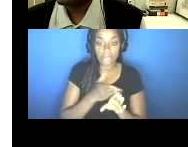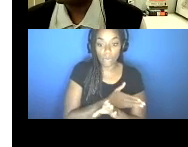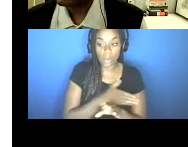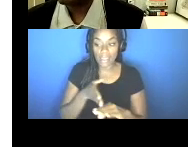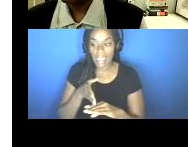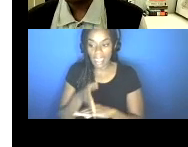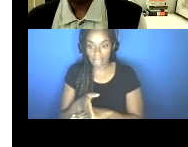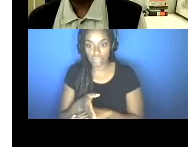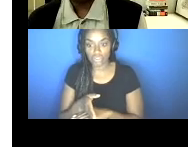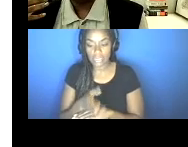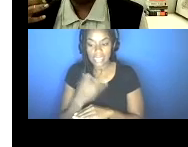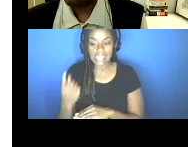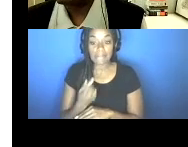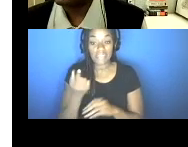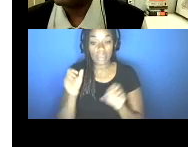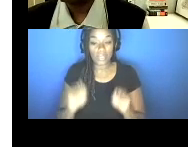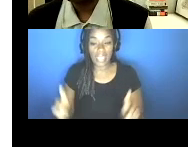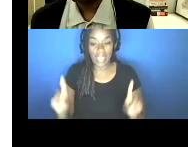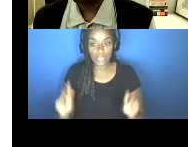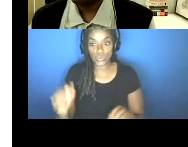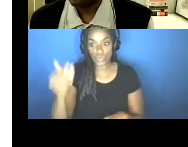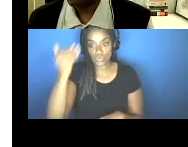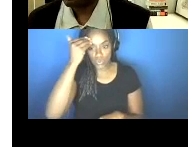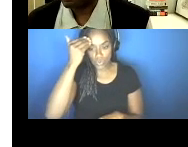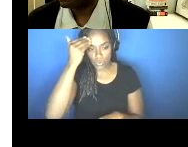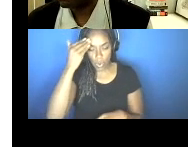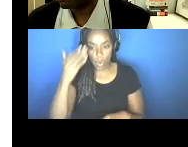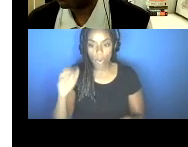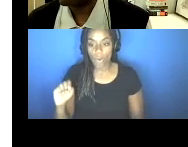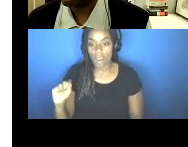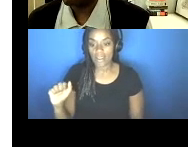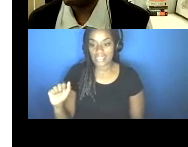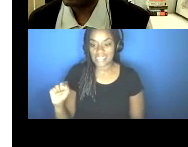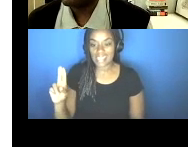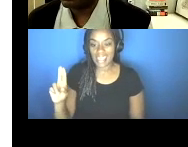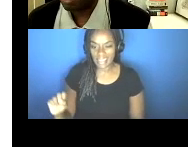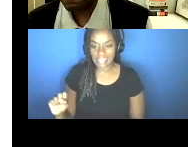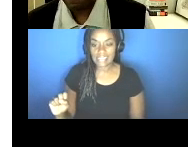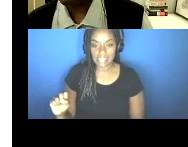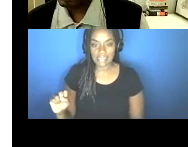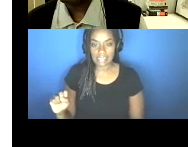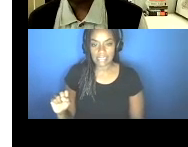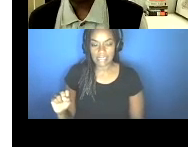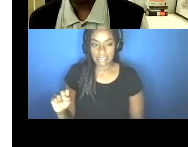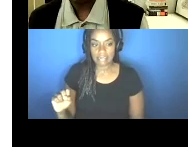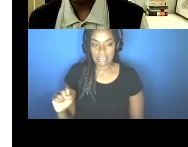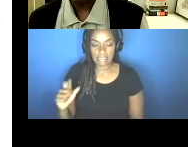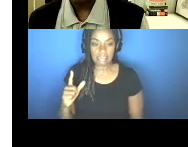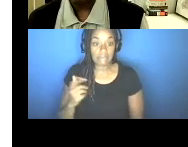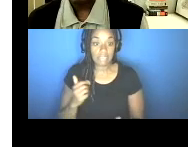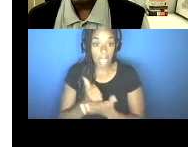that we can do to help know our status and to help, you know, inform what we can do, inform our actions.